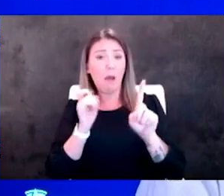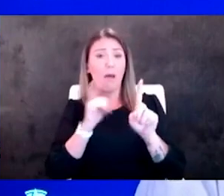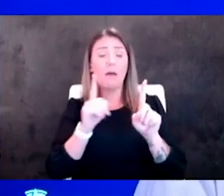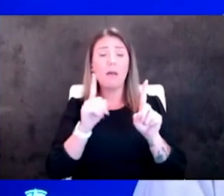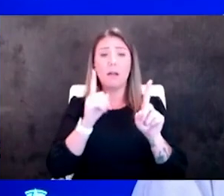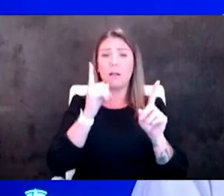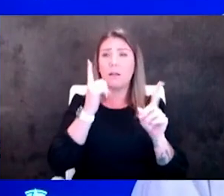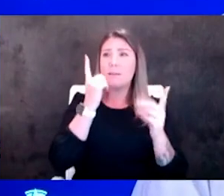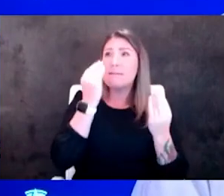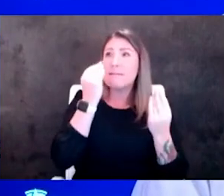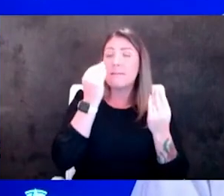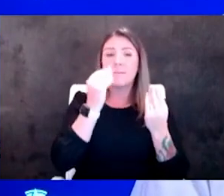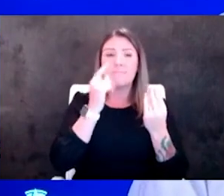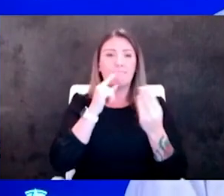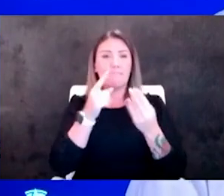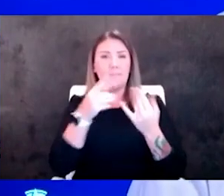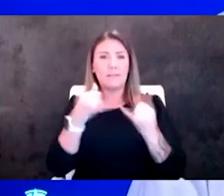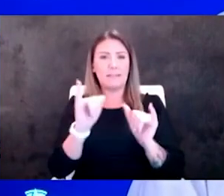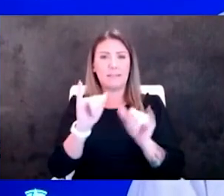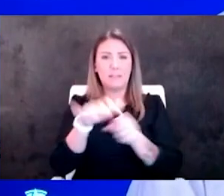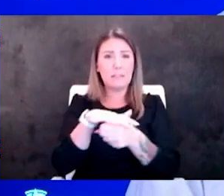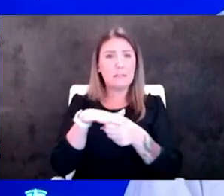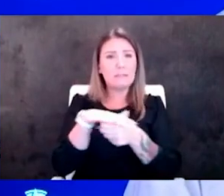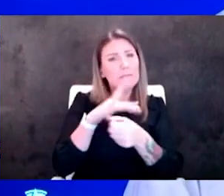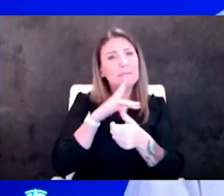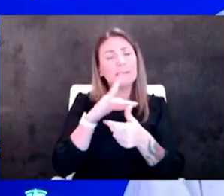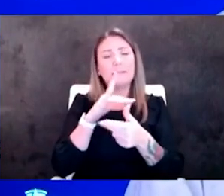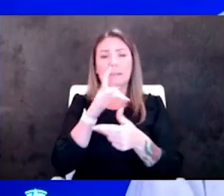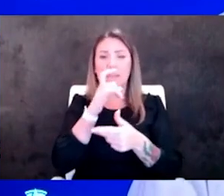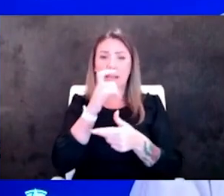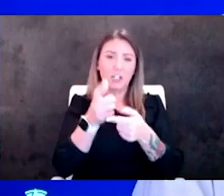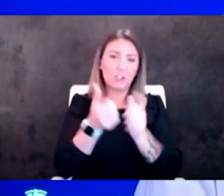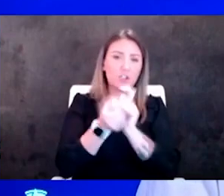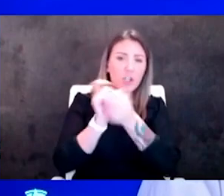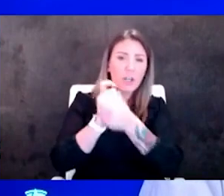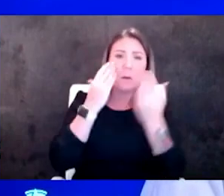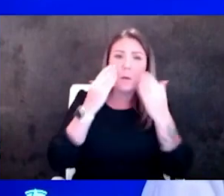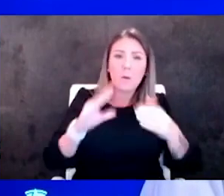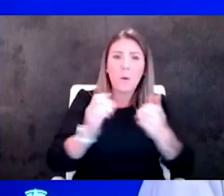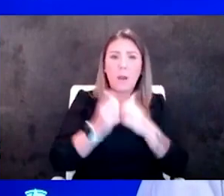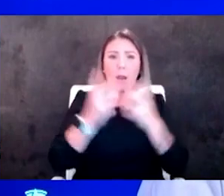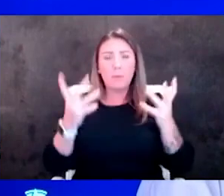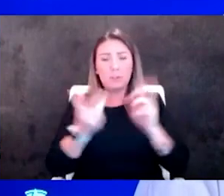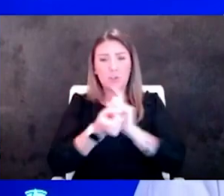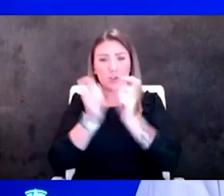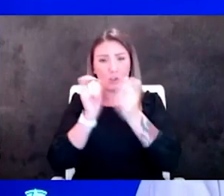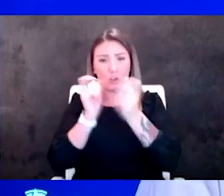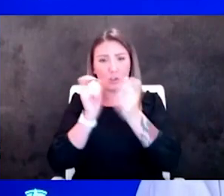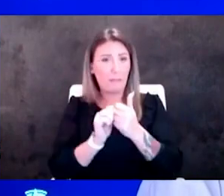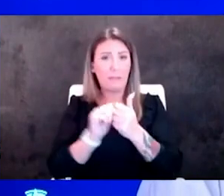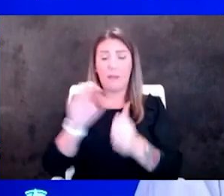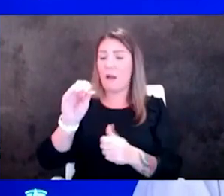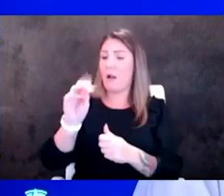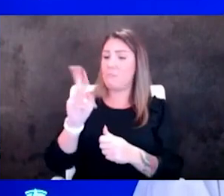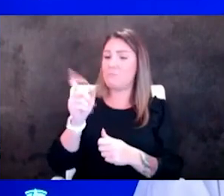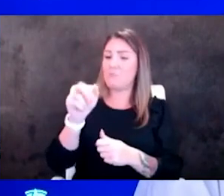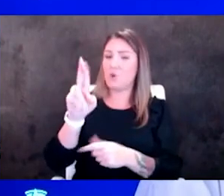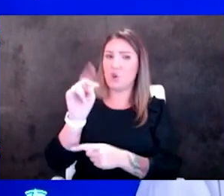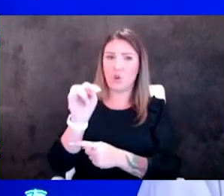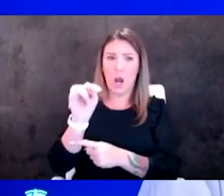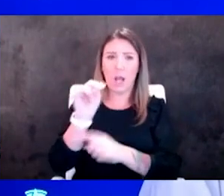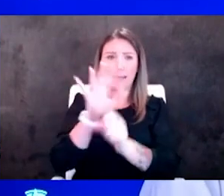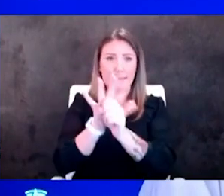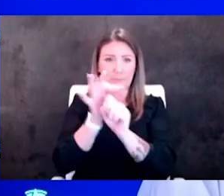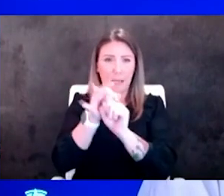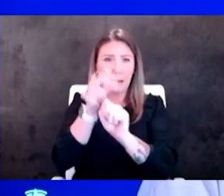those regions that don't change don't know how much they've changed on omicron spike but i'm really optimistic that our